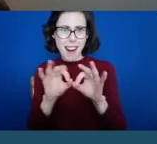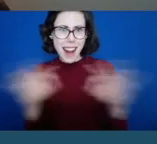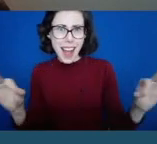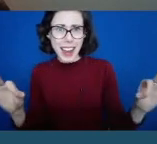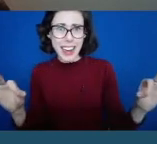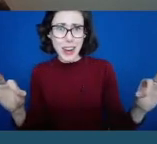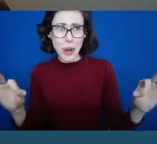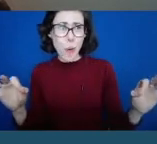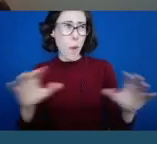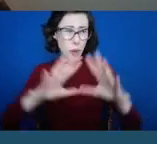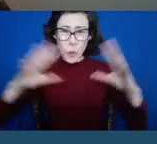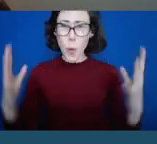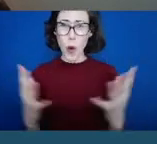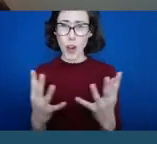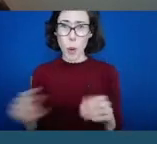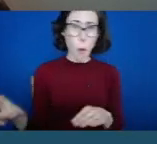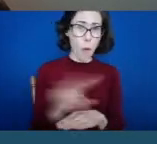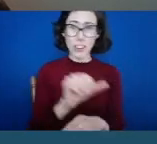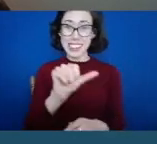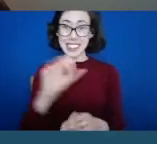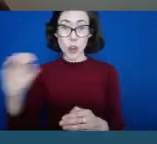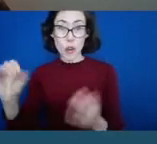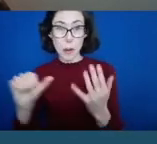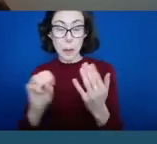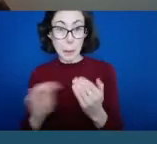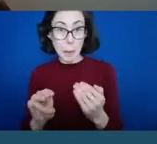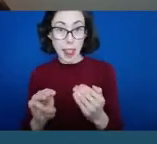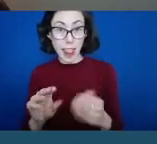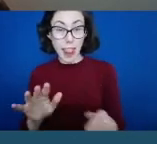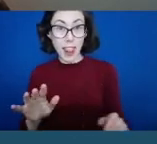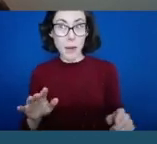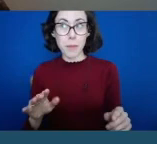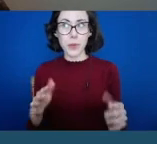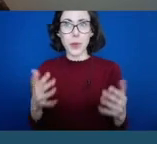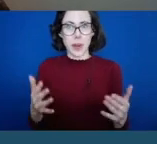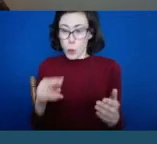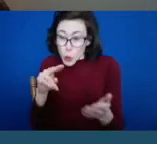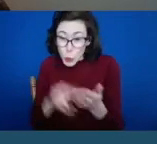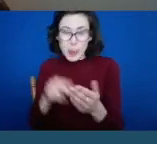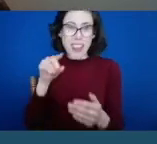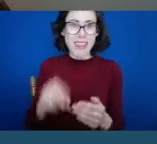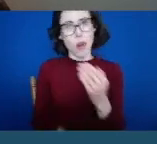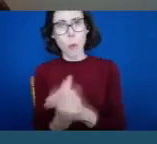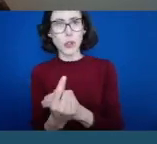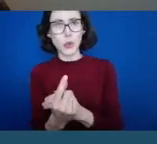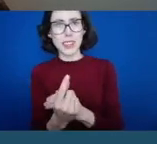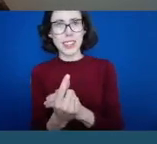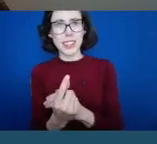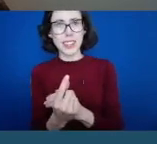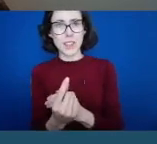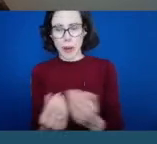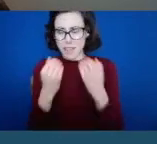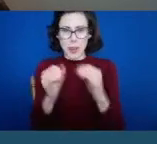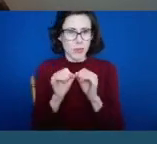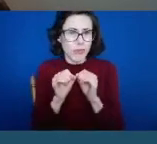countries across the world. It's we've managed to to use this opportunity to get the word out. So I would